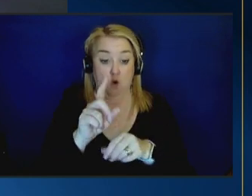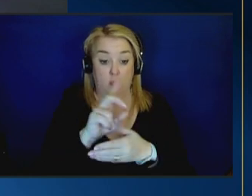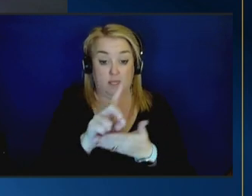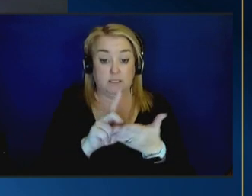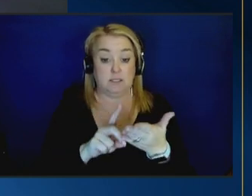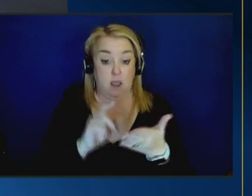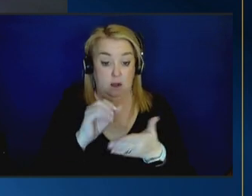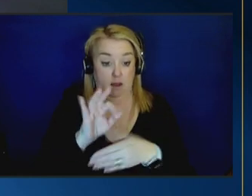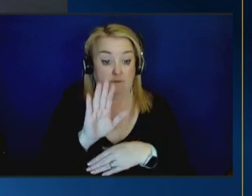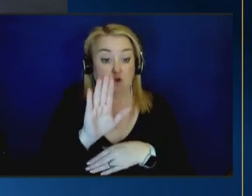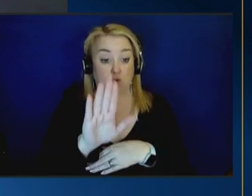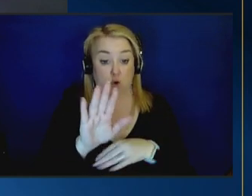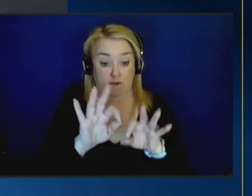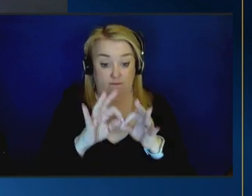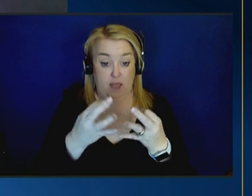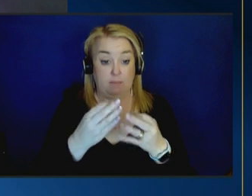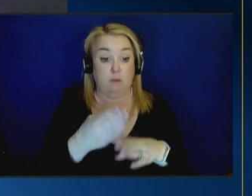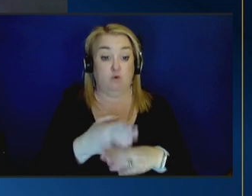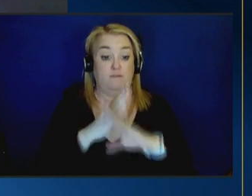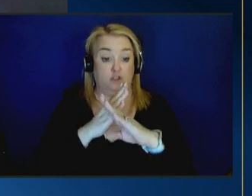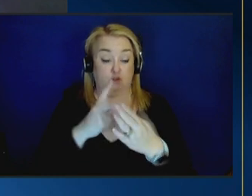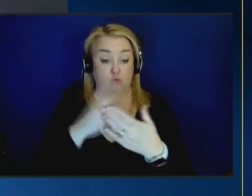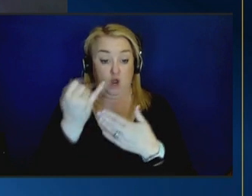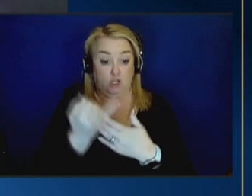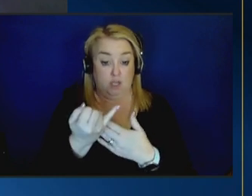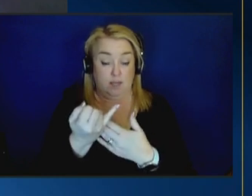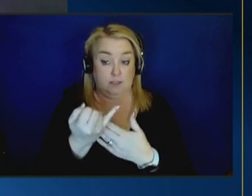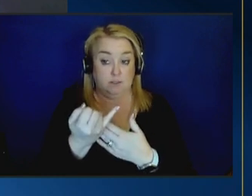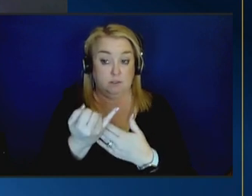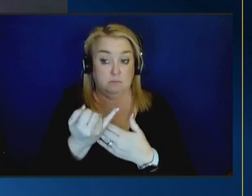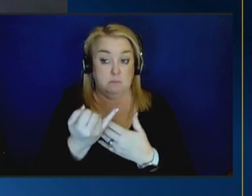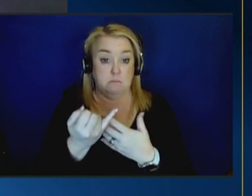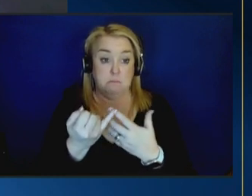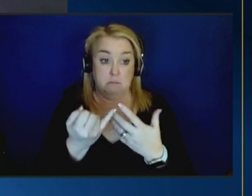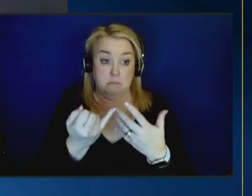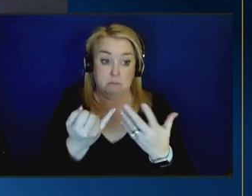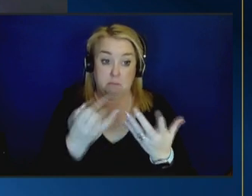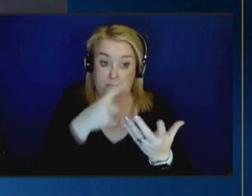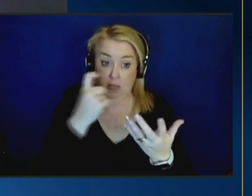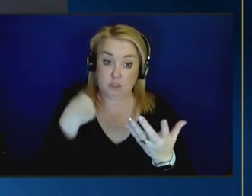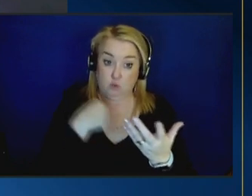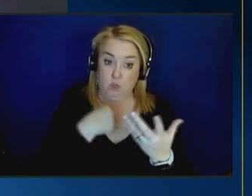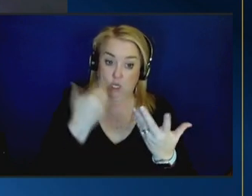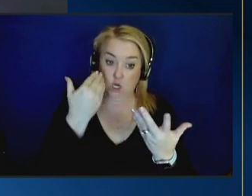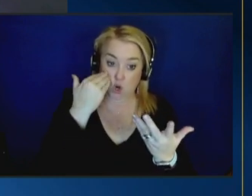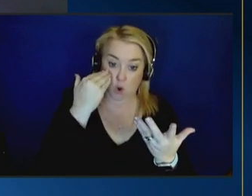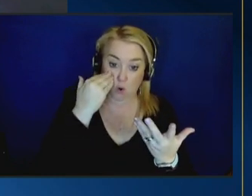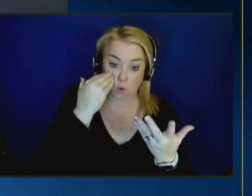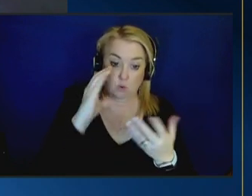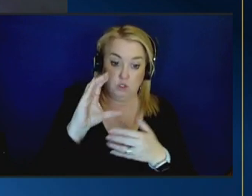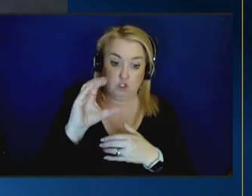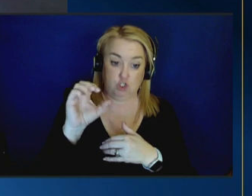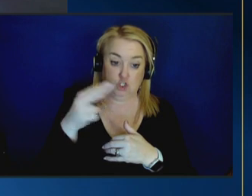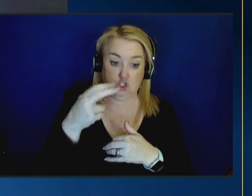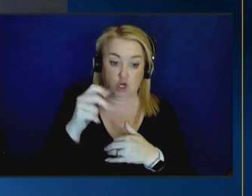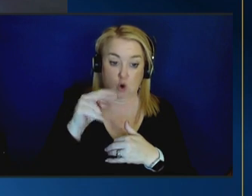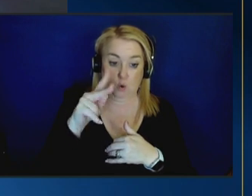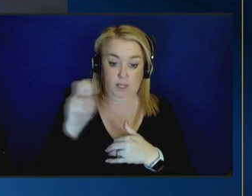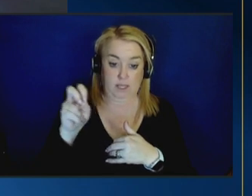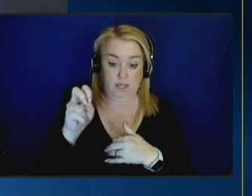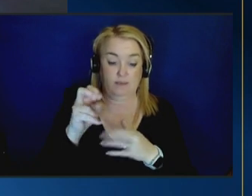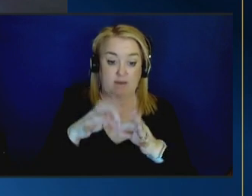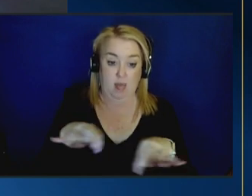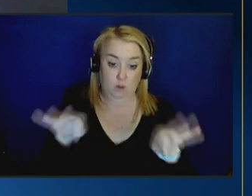your of your family prevention projects is because we know what cherokee values are and we know what